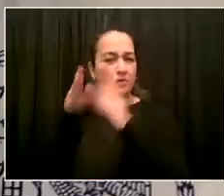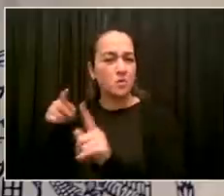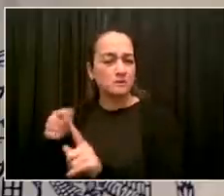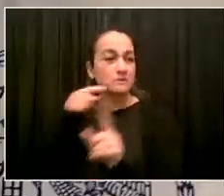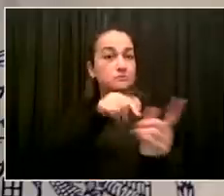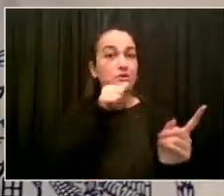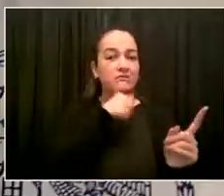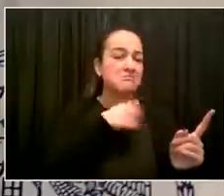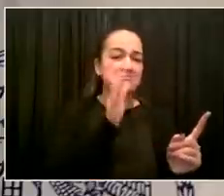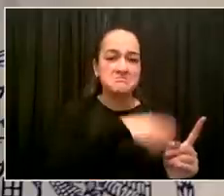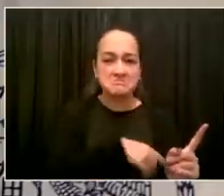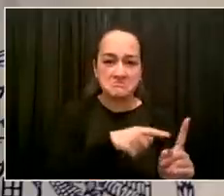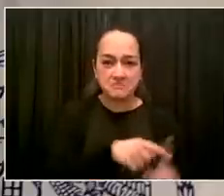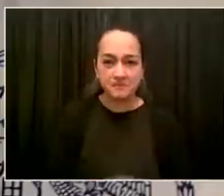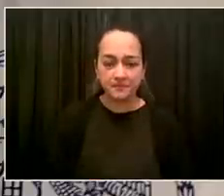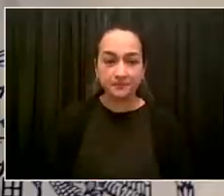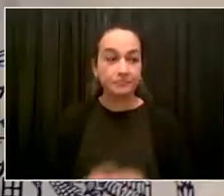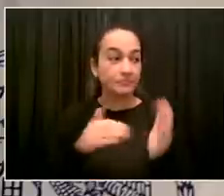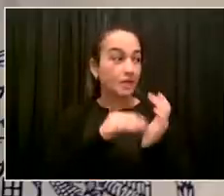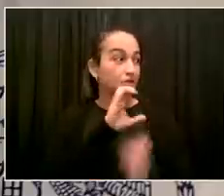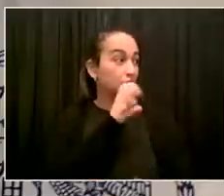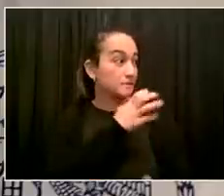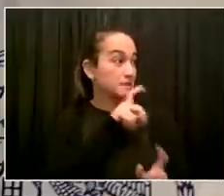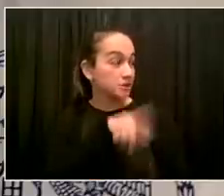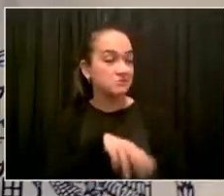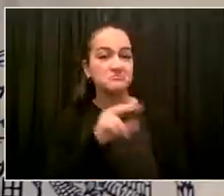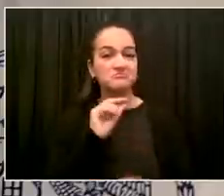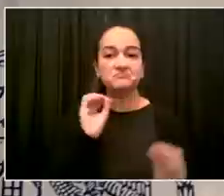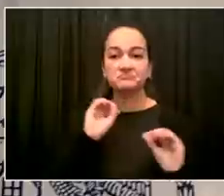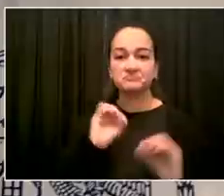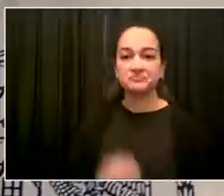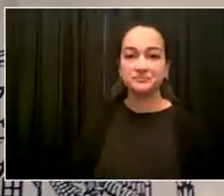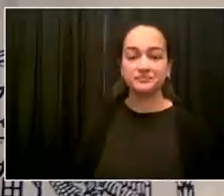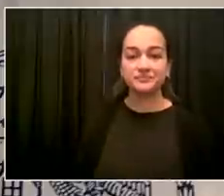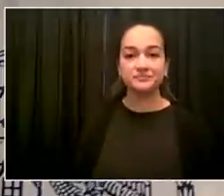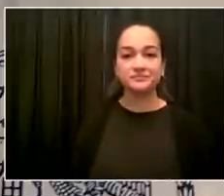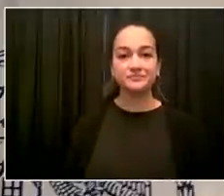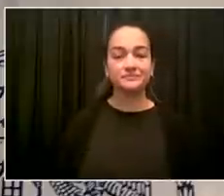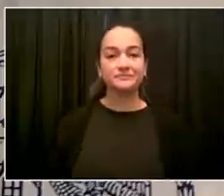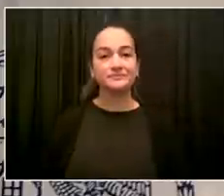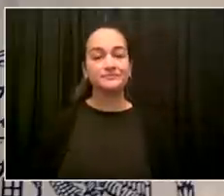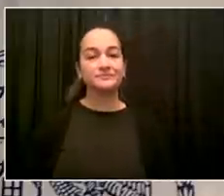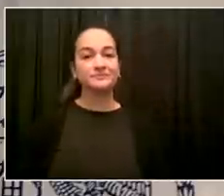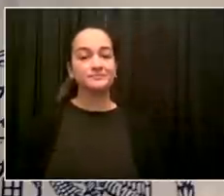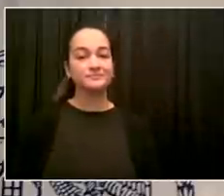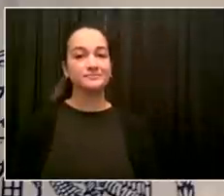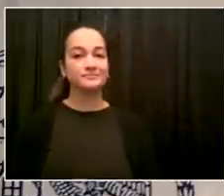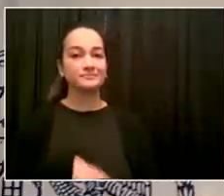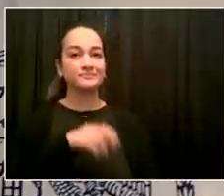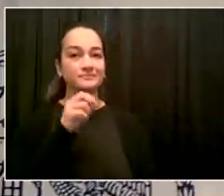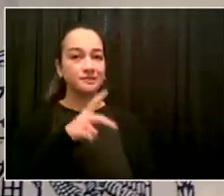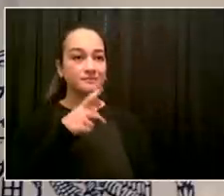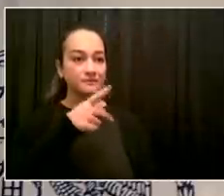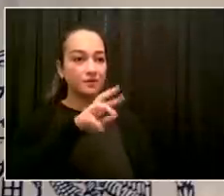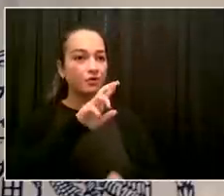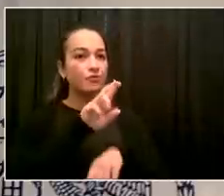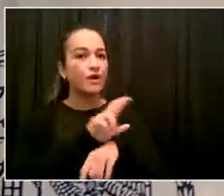On the Riker's visit, would you have anything to say on